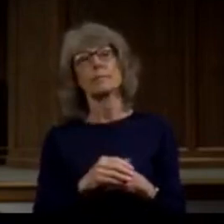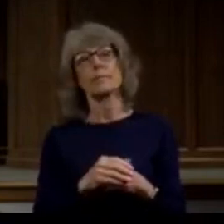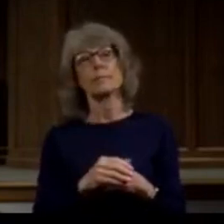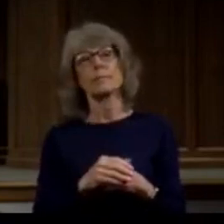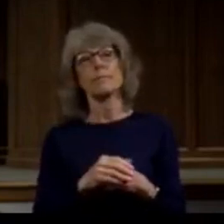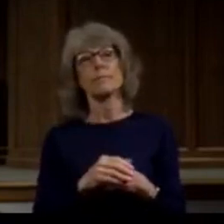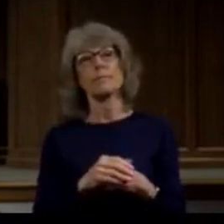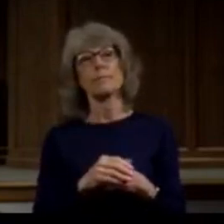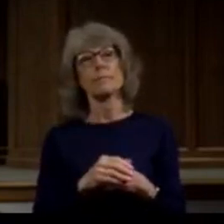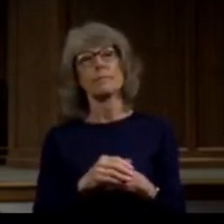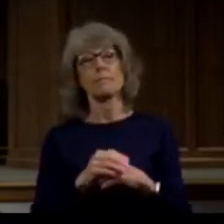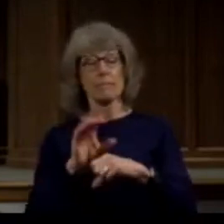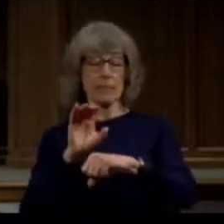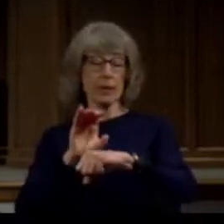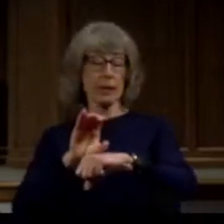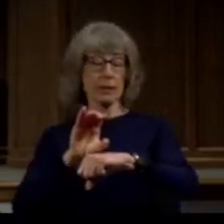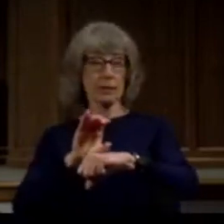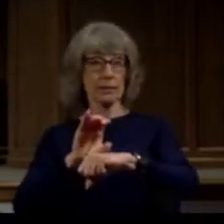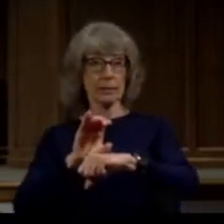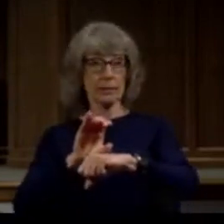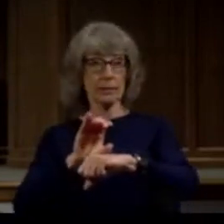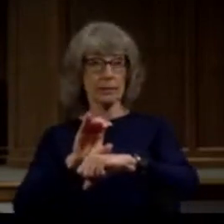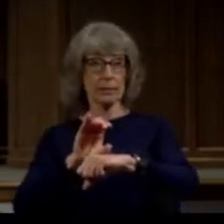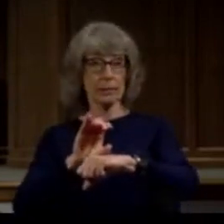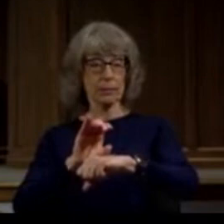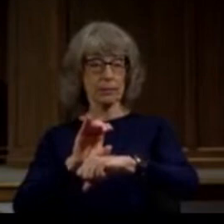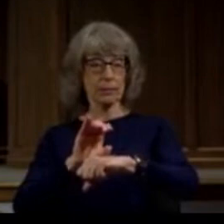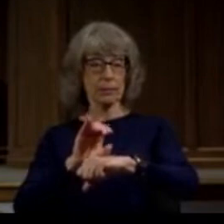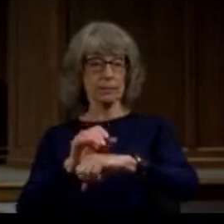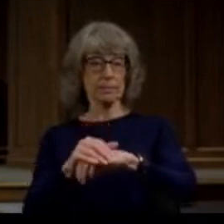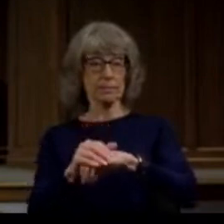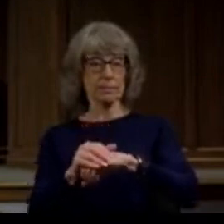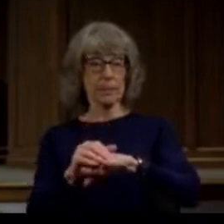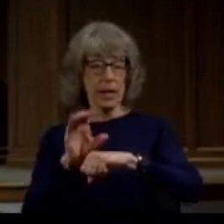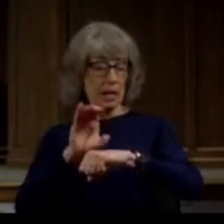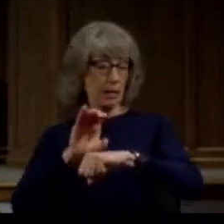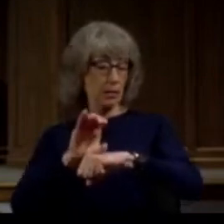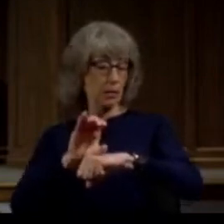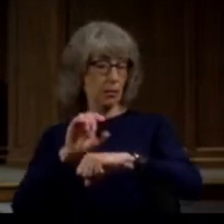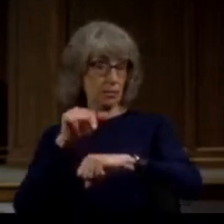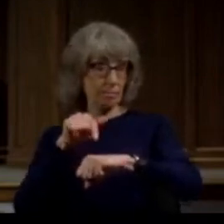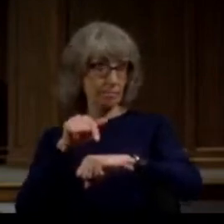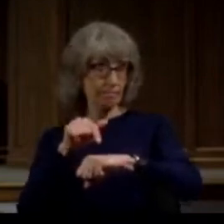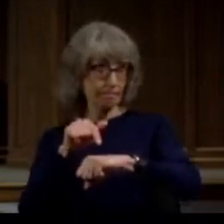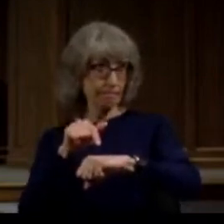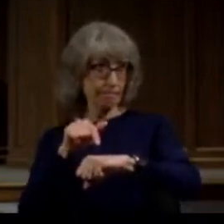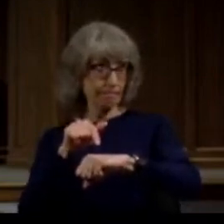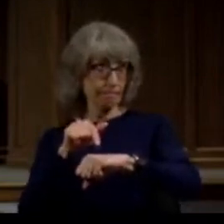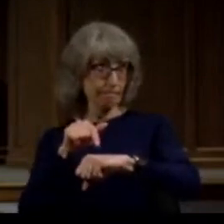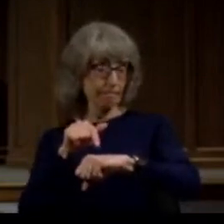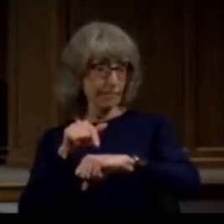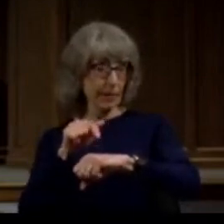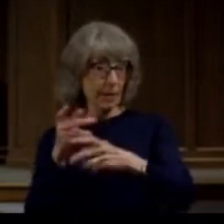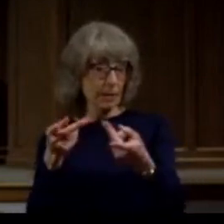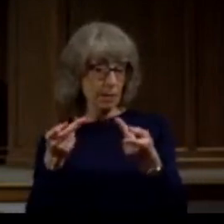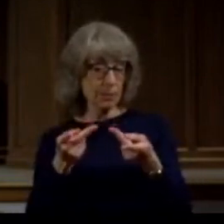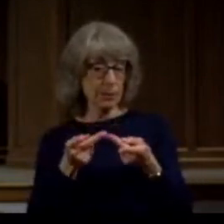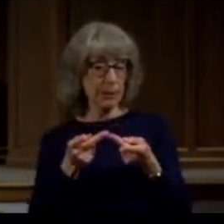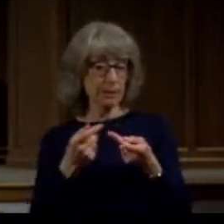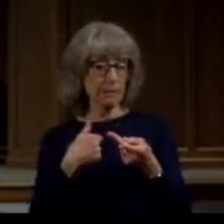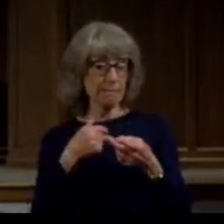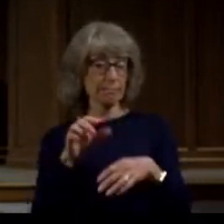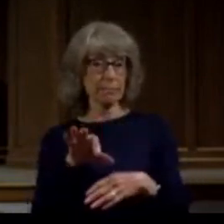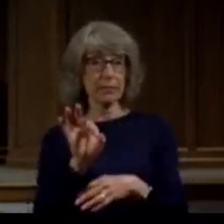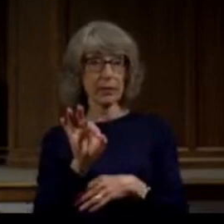is the church is the church the place where I can find the truth